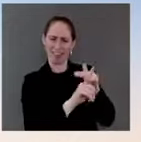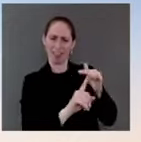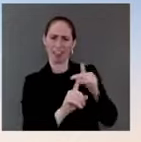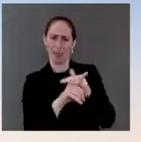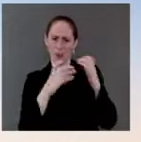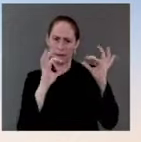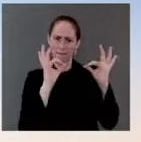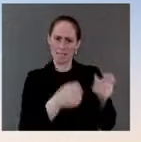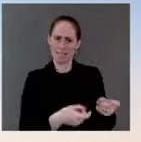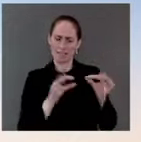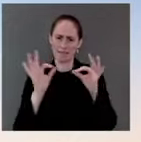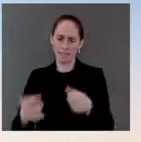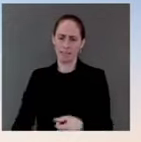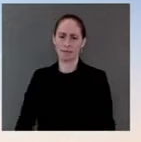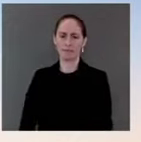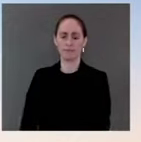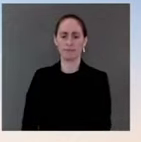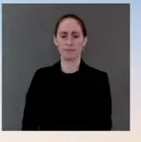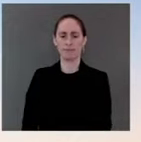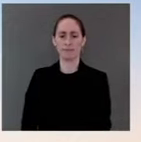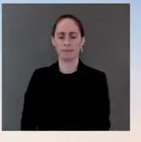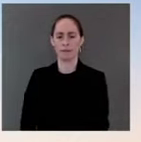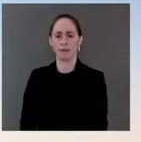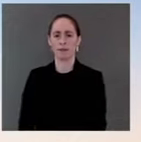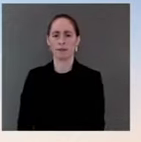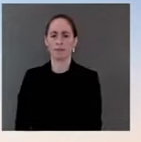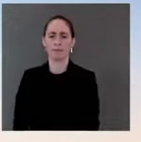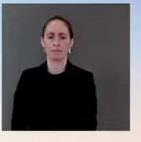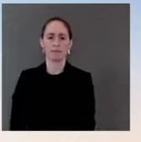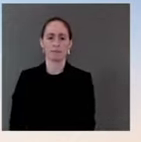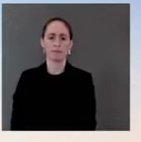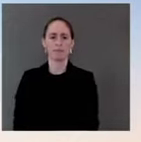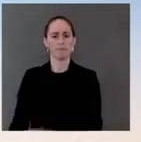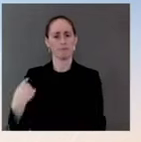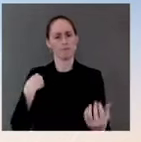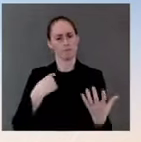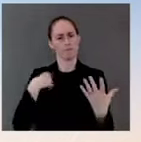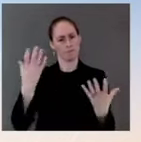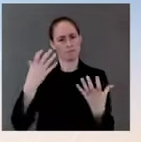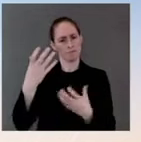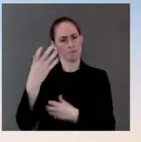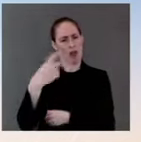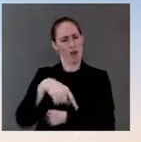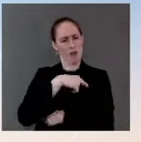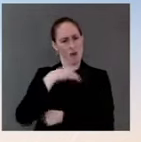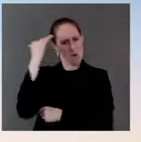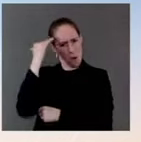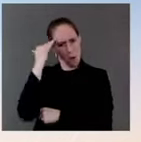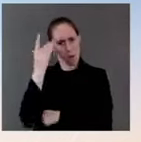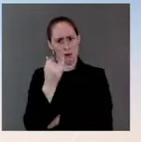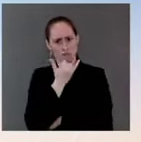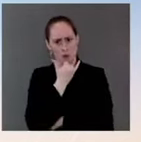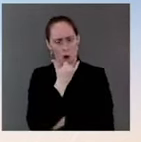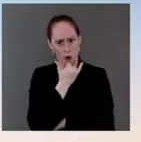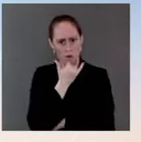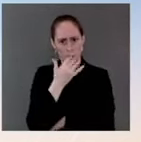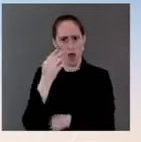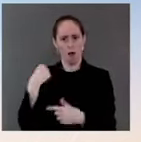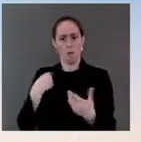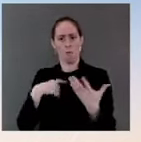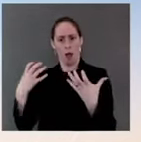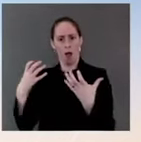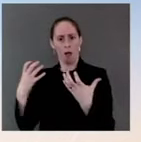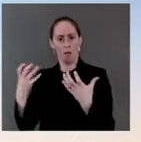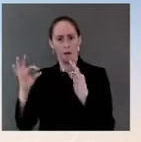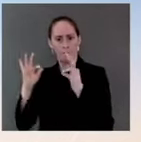problem. We all agree it's a problem. It's who's going to do something about it. The how worried are you that the Fed may have to raise interest rates? We